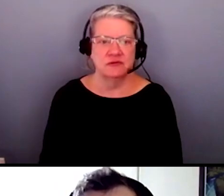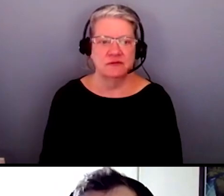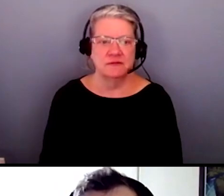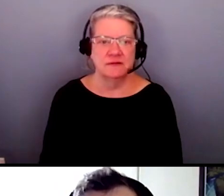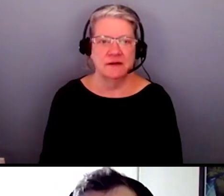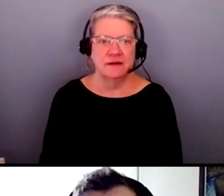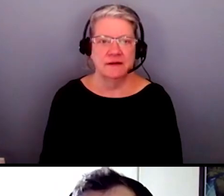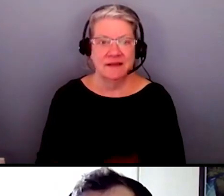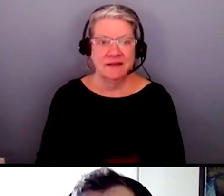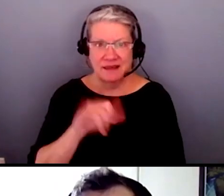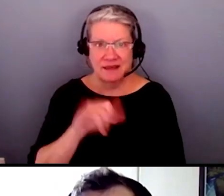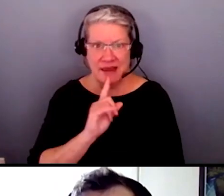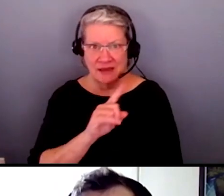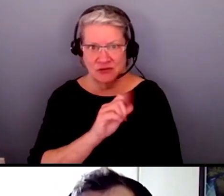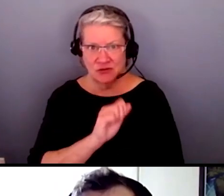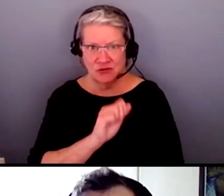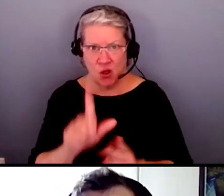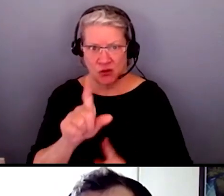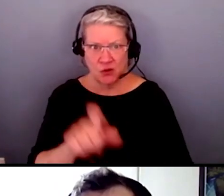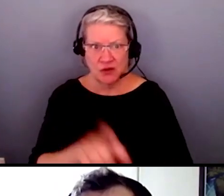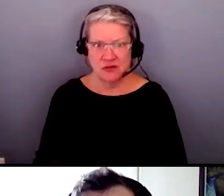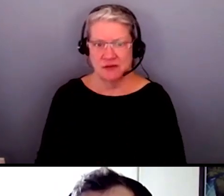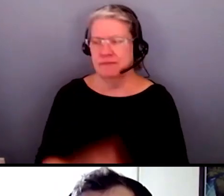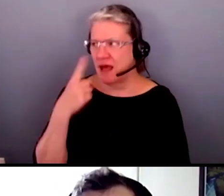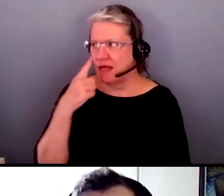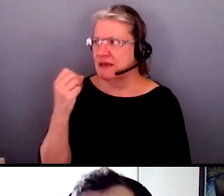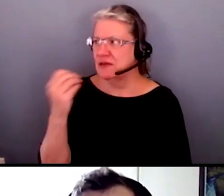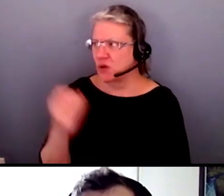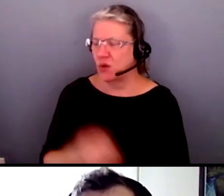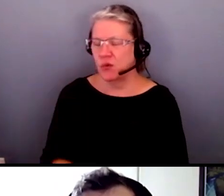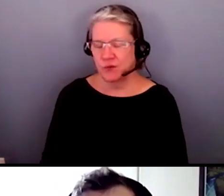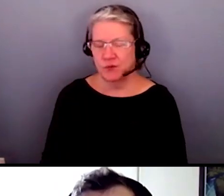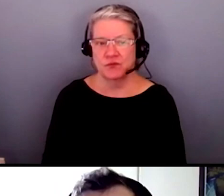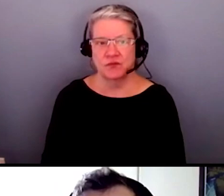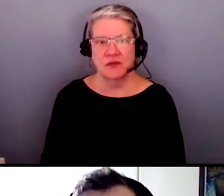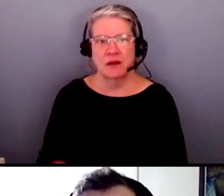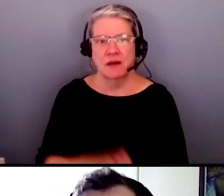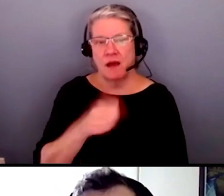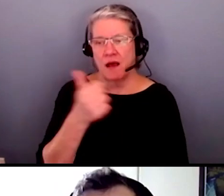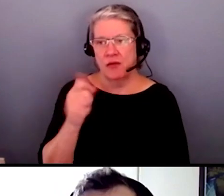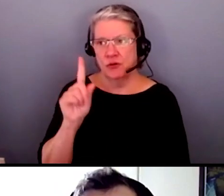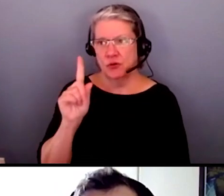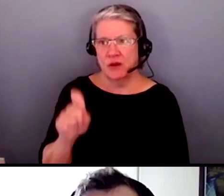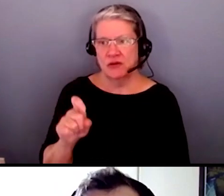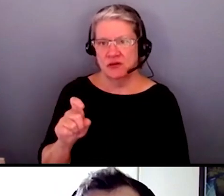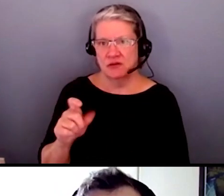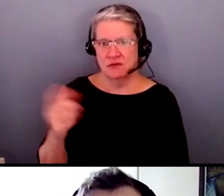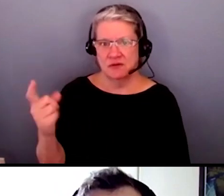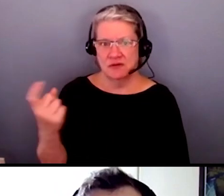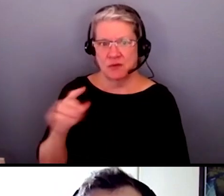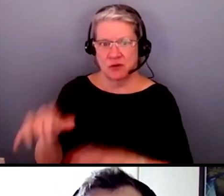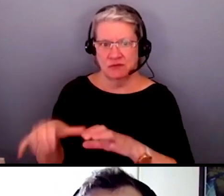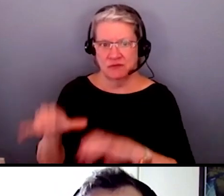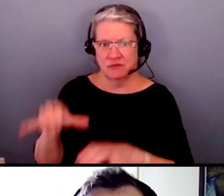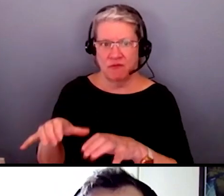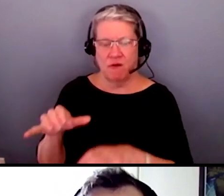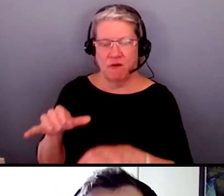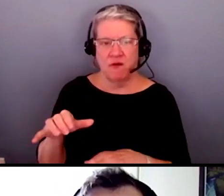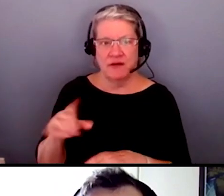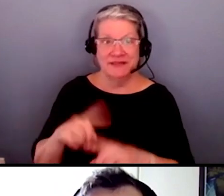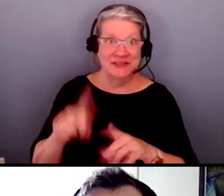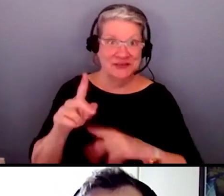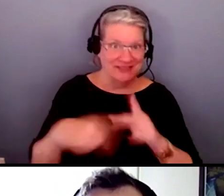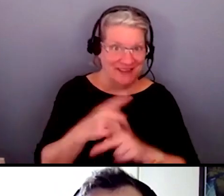Did that answer all of your questions? I think so. The other question that was in here, which is a very different kind of question,